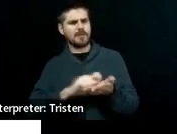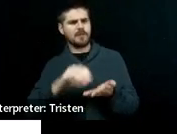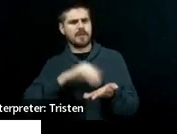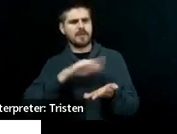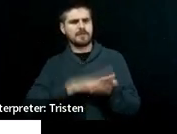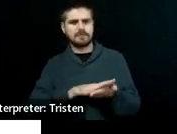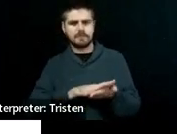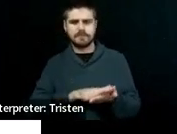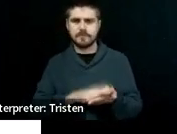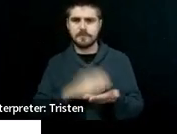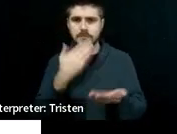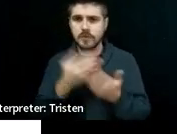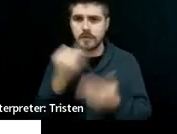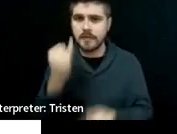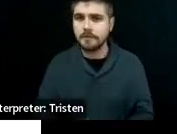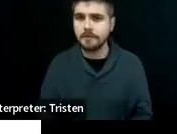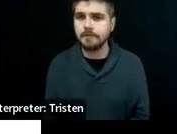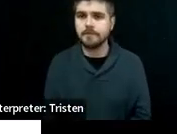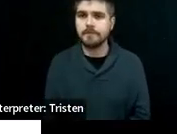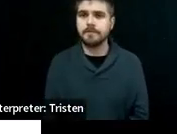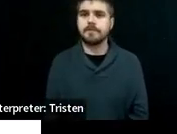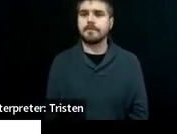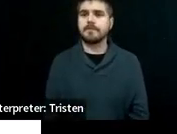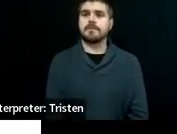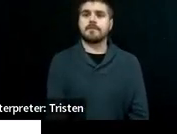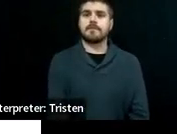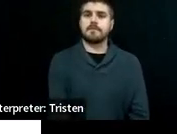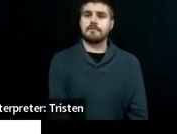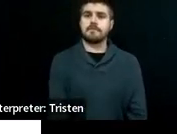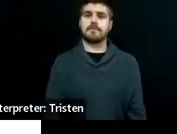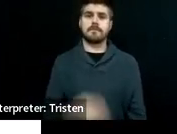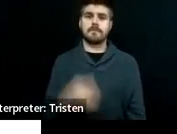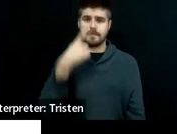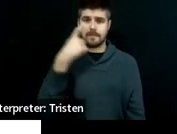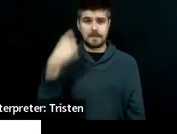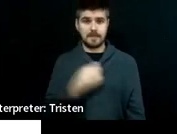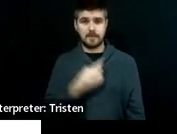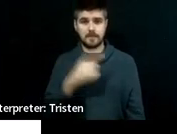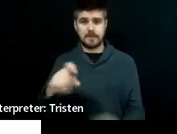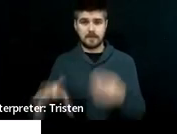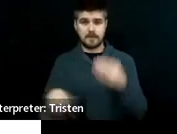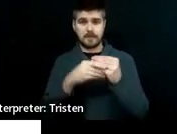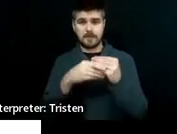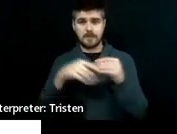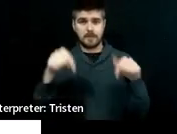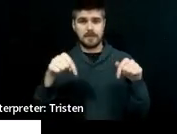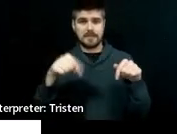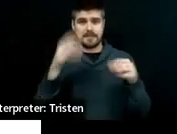excuse me, because we need to actually include that information in this status.